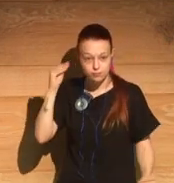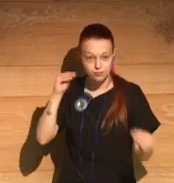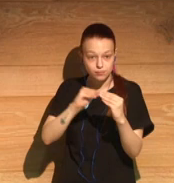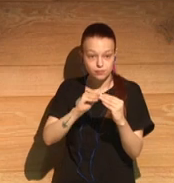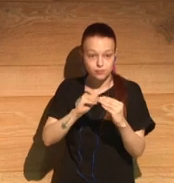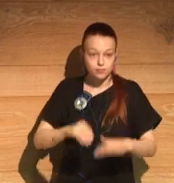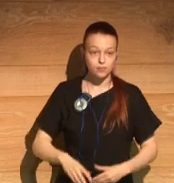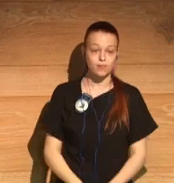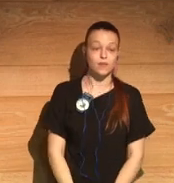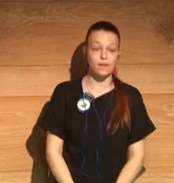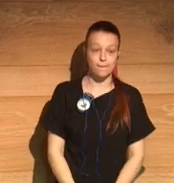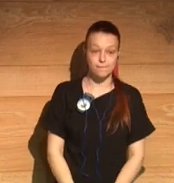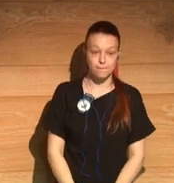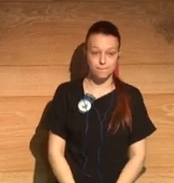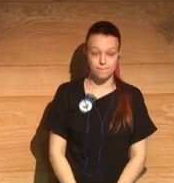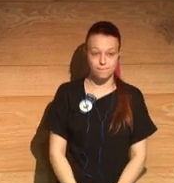you feel that?